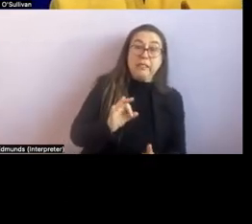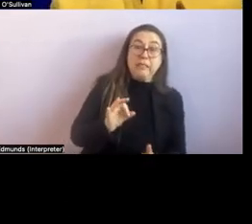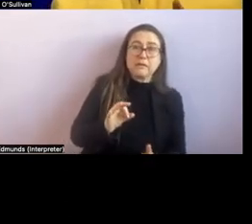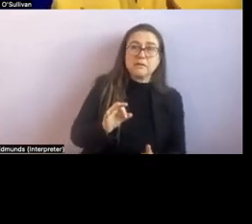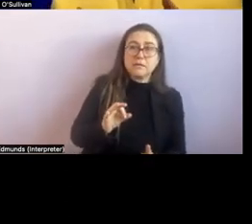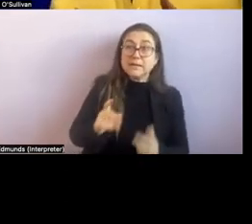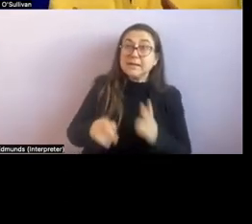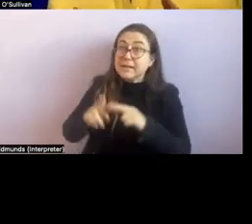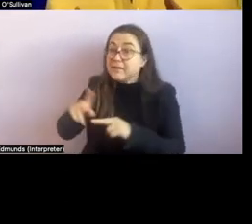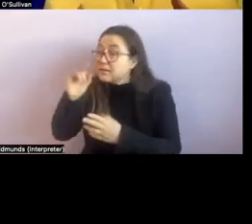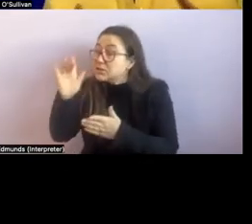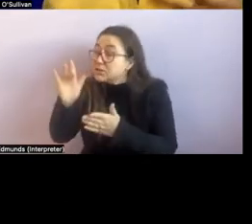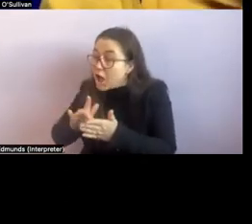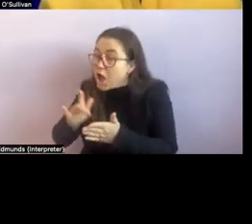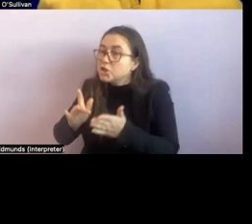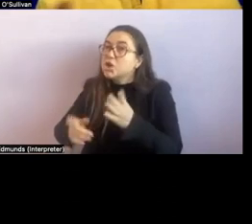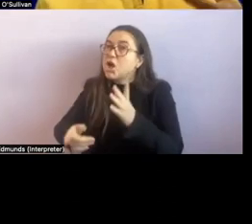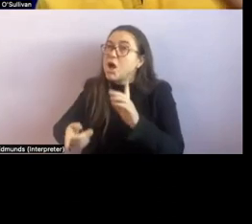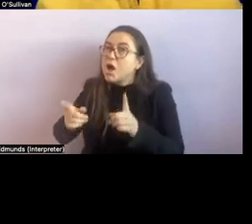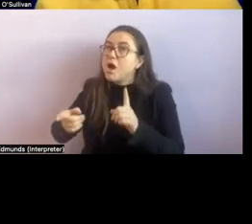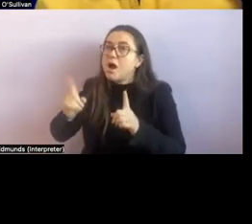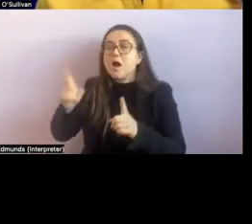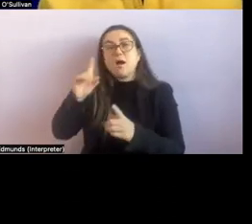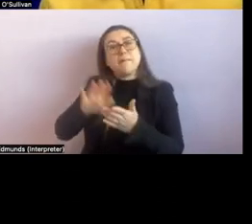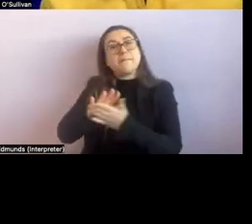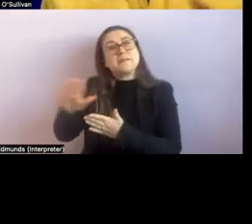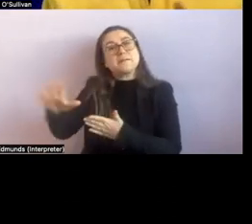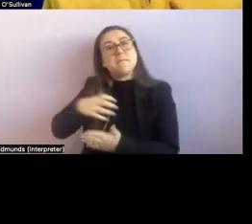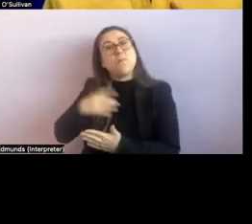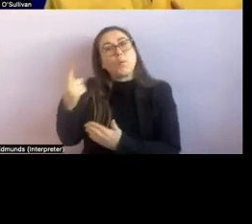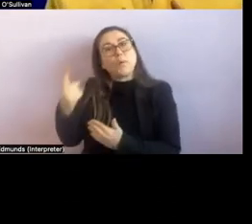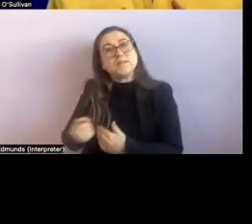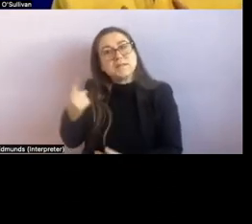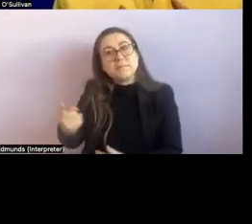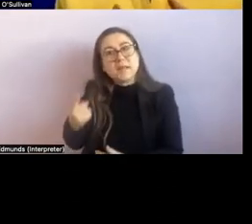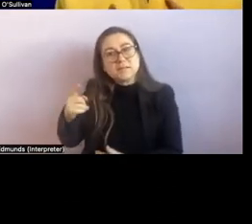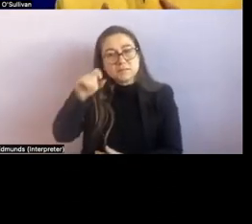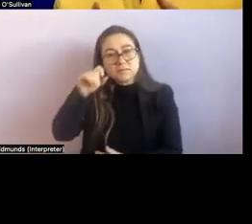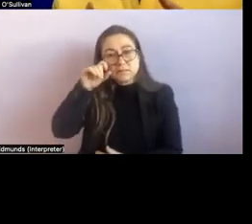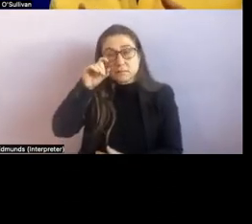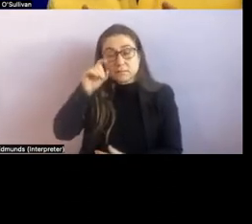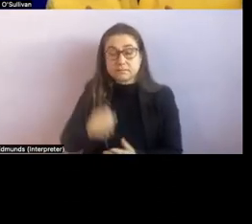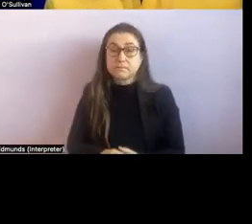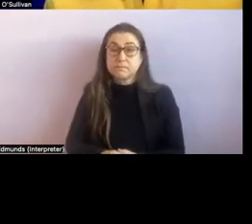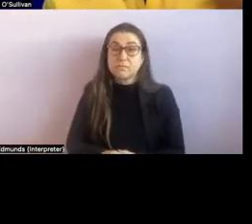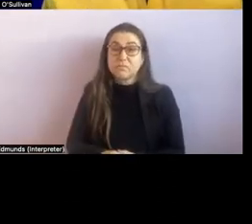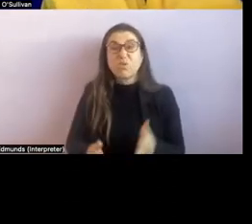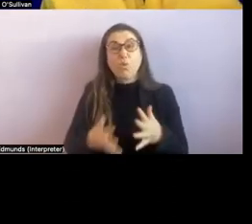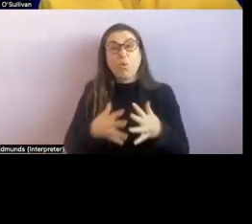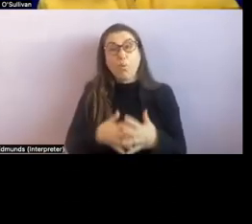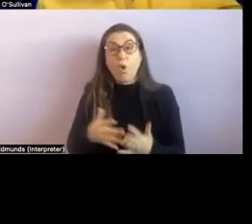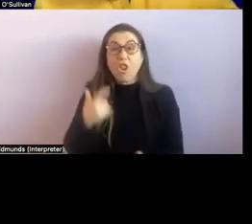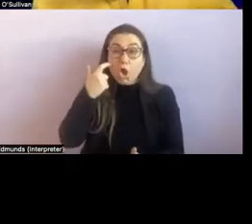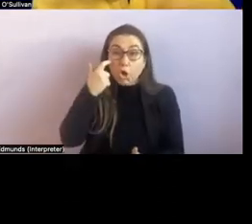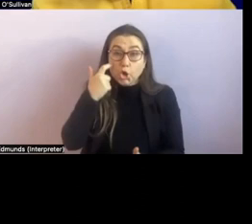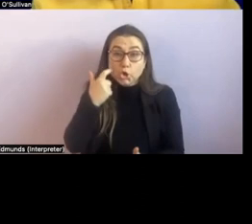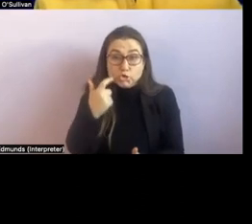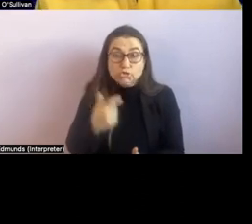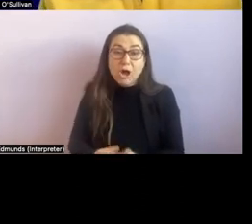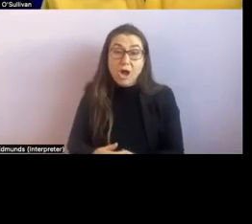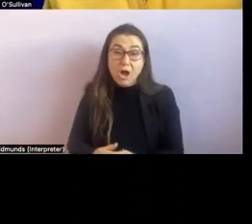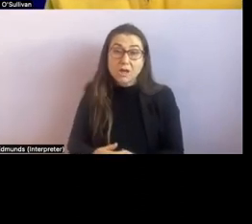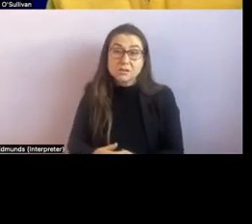um so working together about what is possible trying things to see what works um and holding the the client